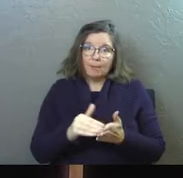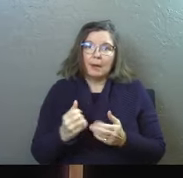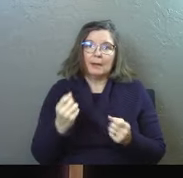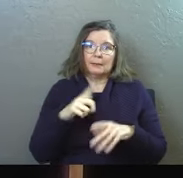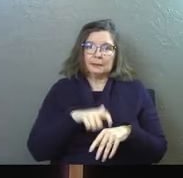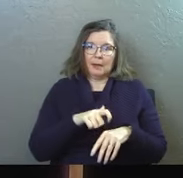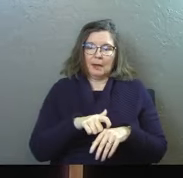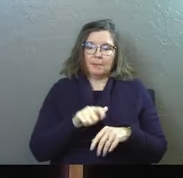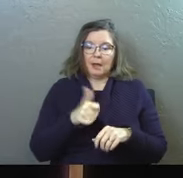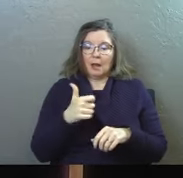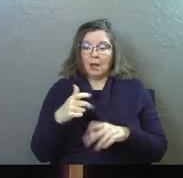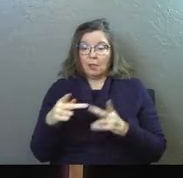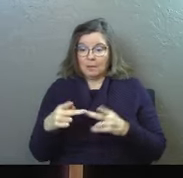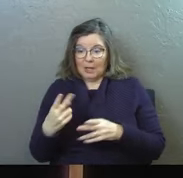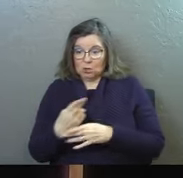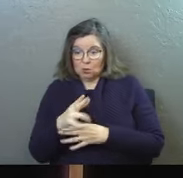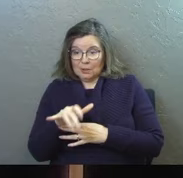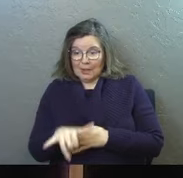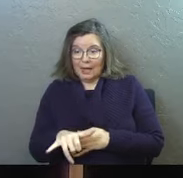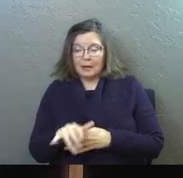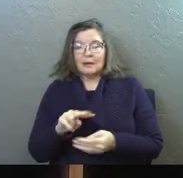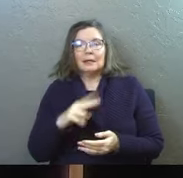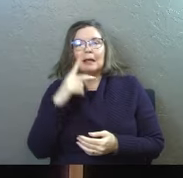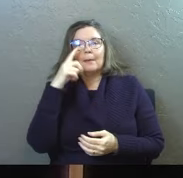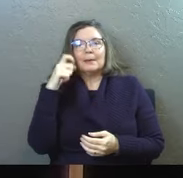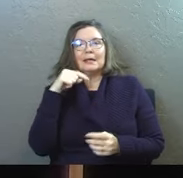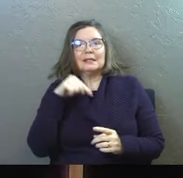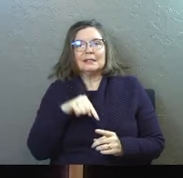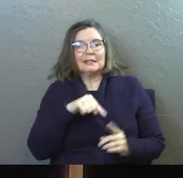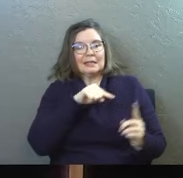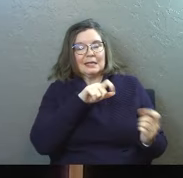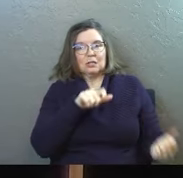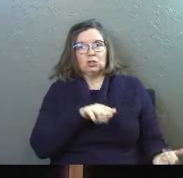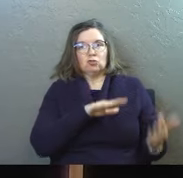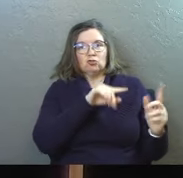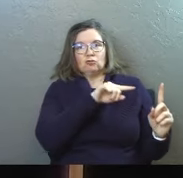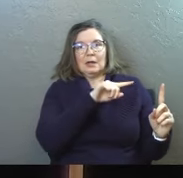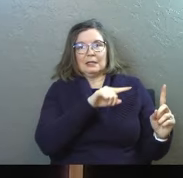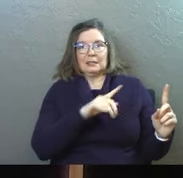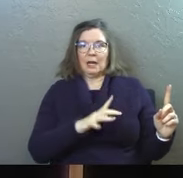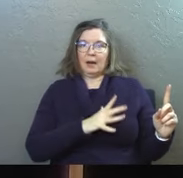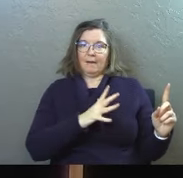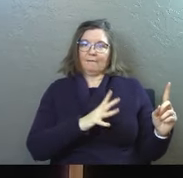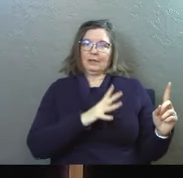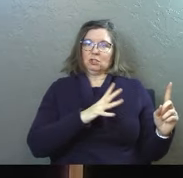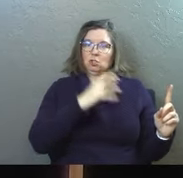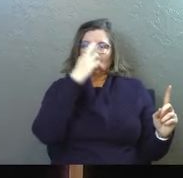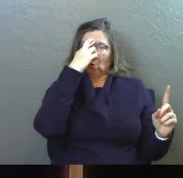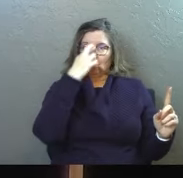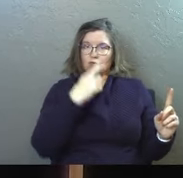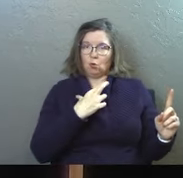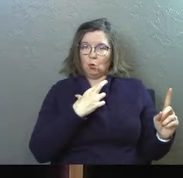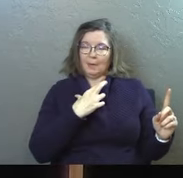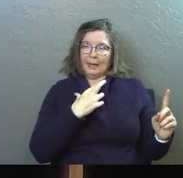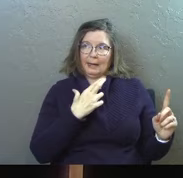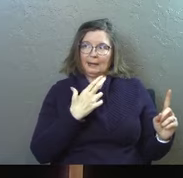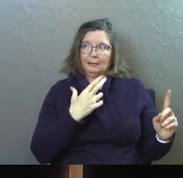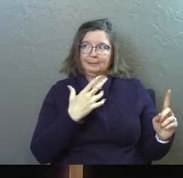times. And every other place that he uses it, it's because he is addressing an official Roman